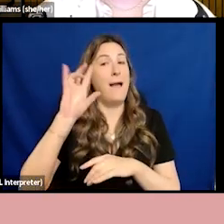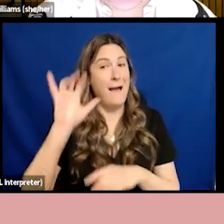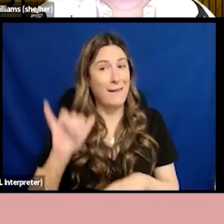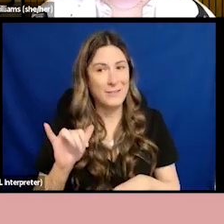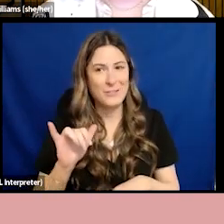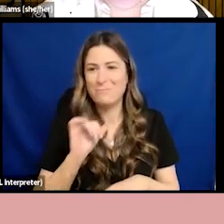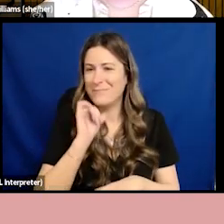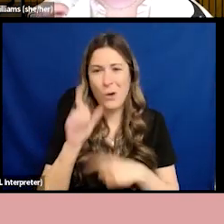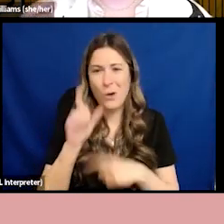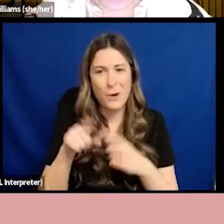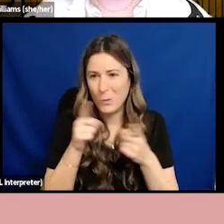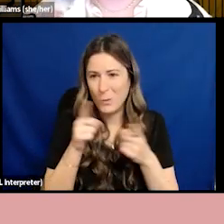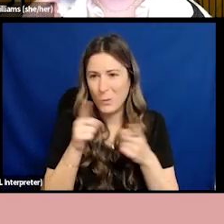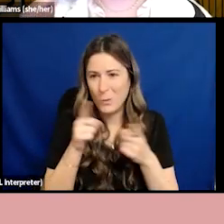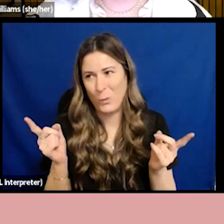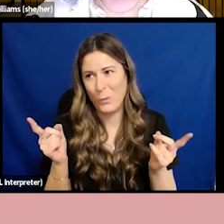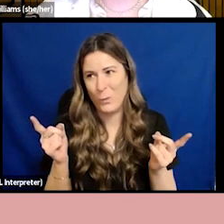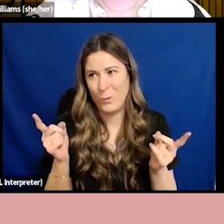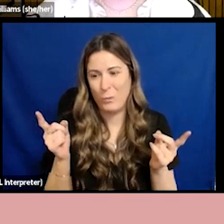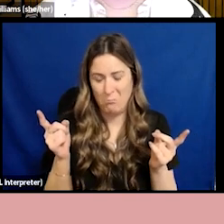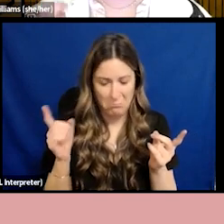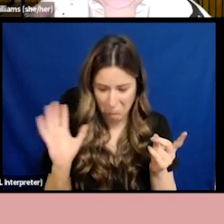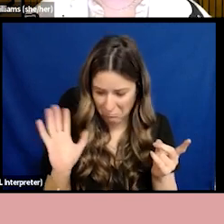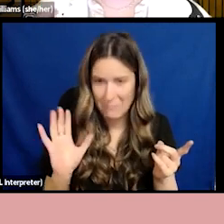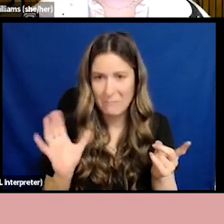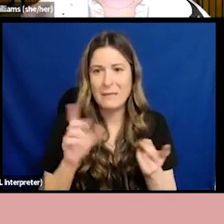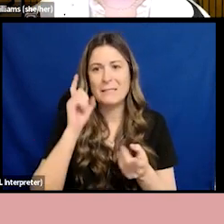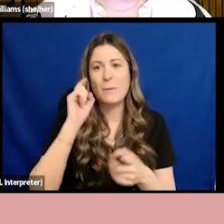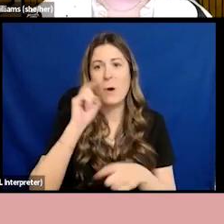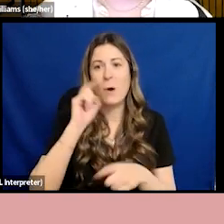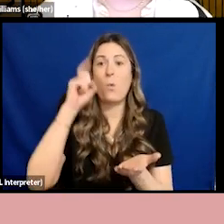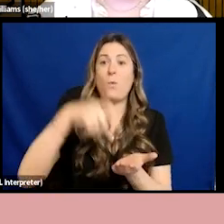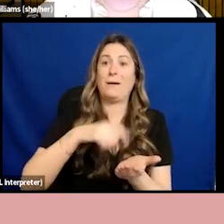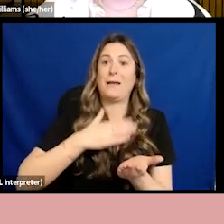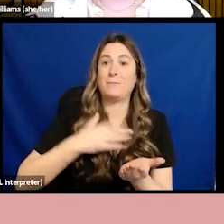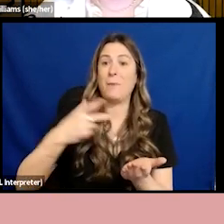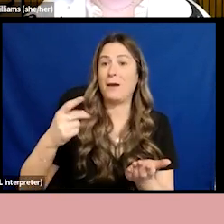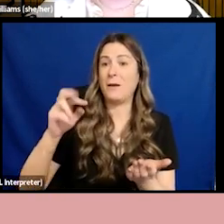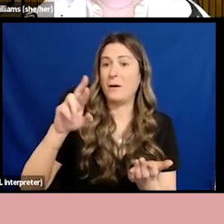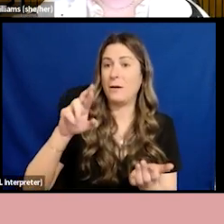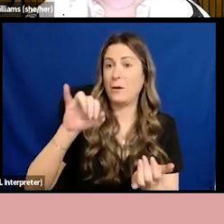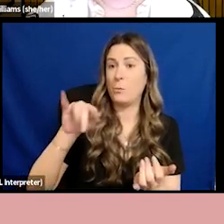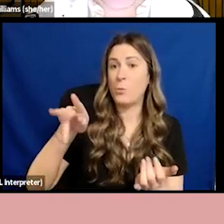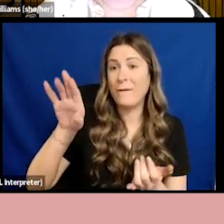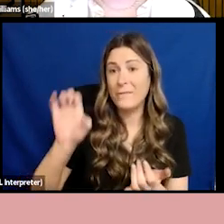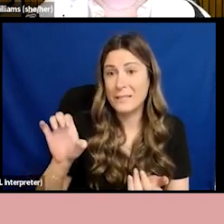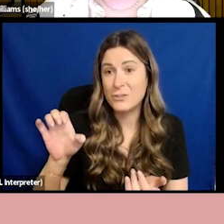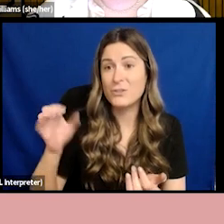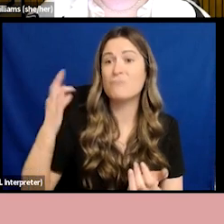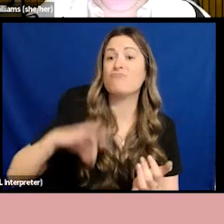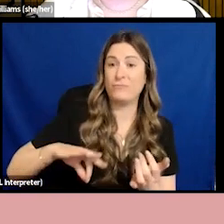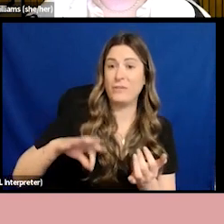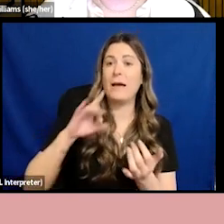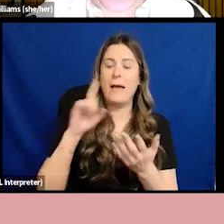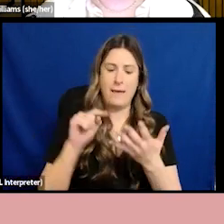Because allyship is about recognizing your privileges and using them to speak out and make change on behalf of those who do not